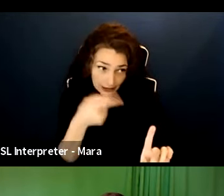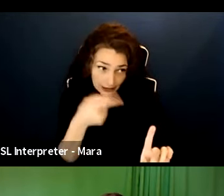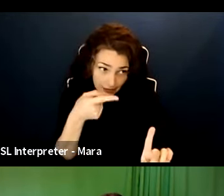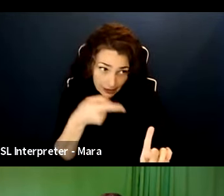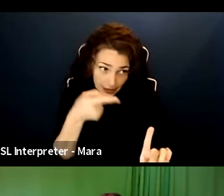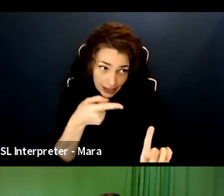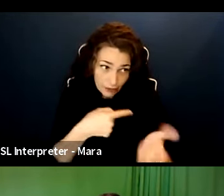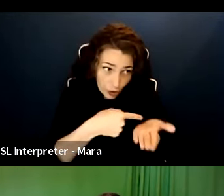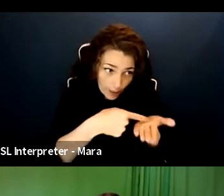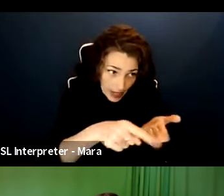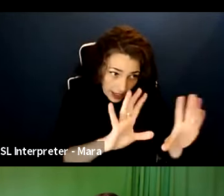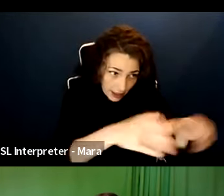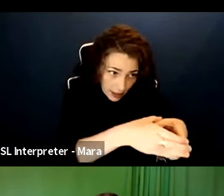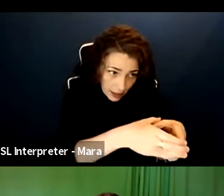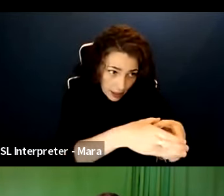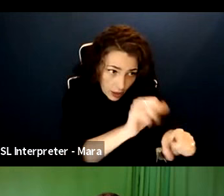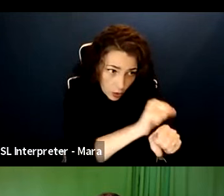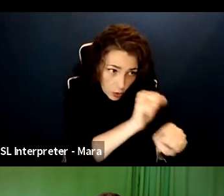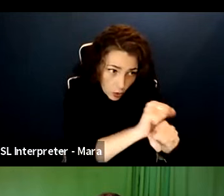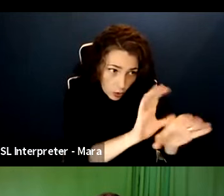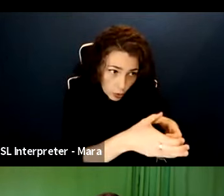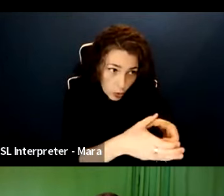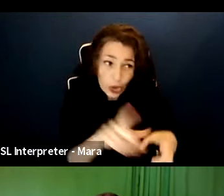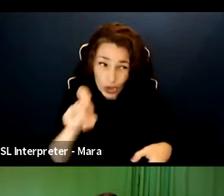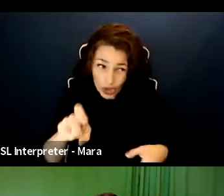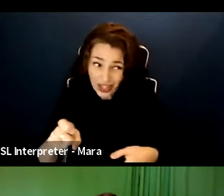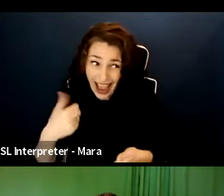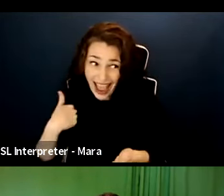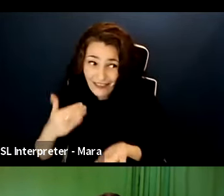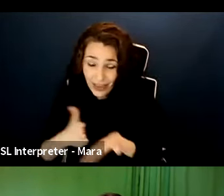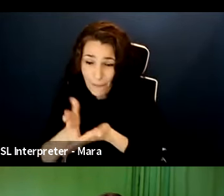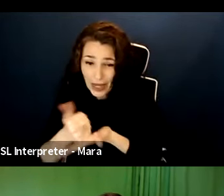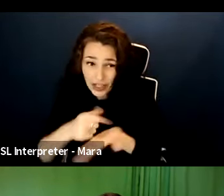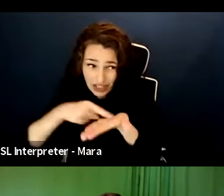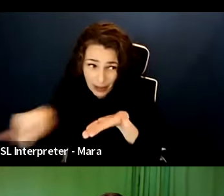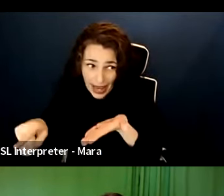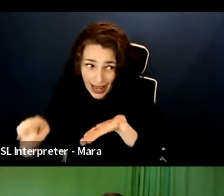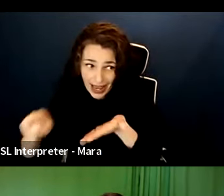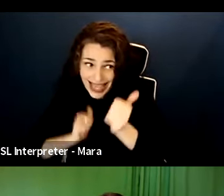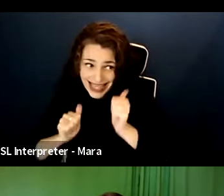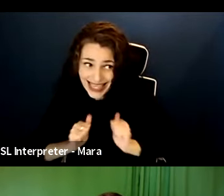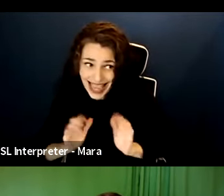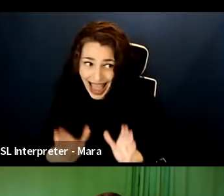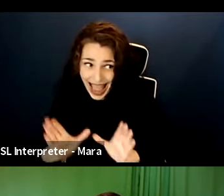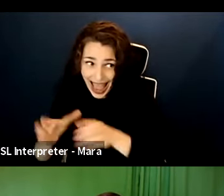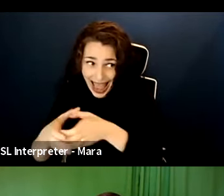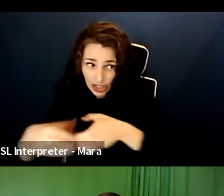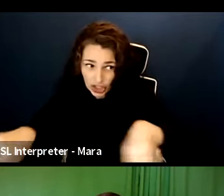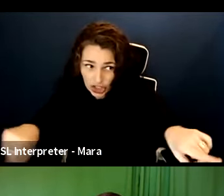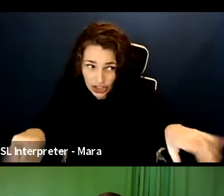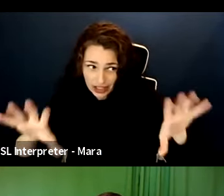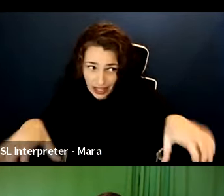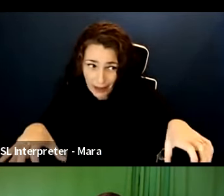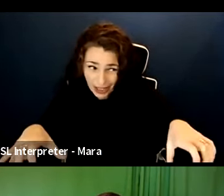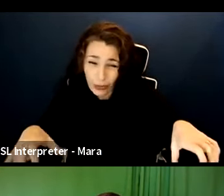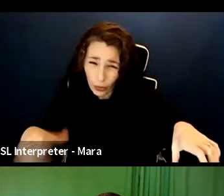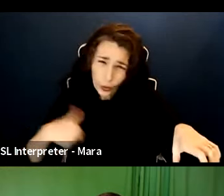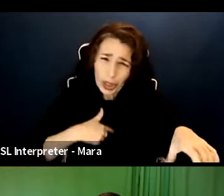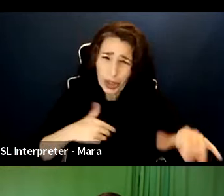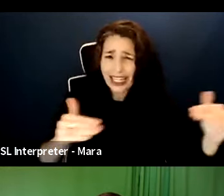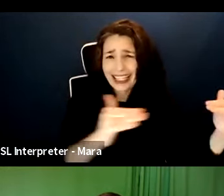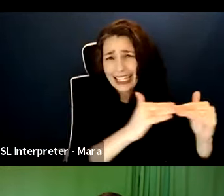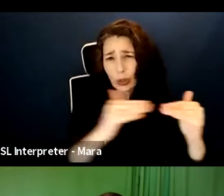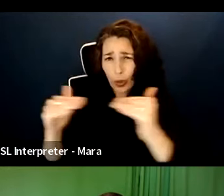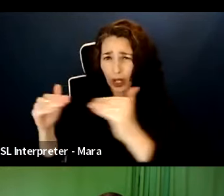also have your budget to pay your actors because, you know, we're all equal, at least on, on, on that level. And that, you know,